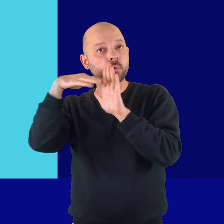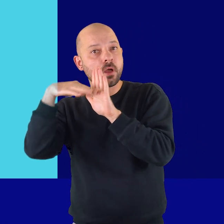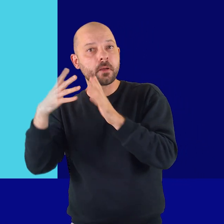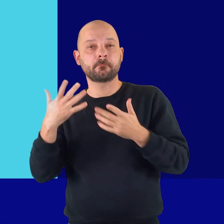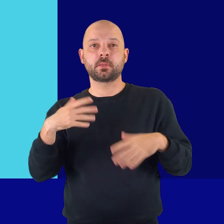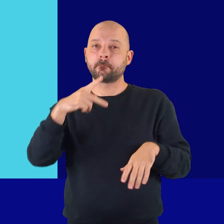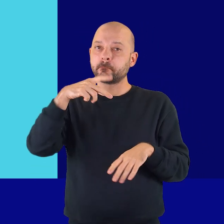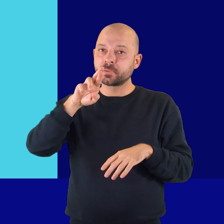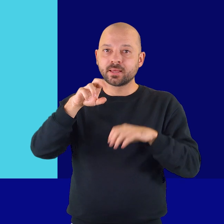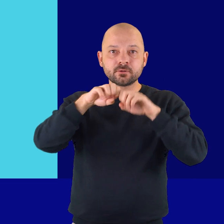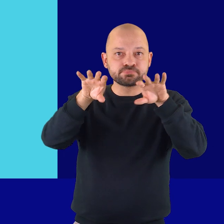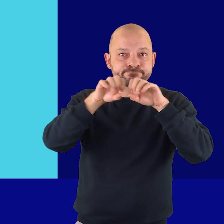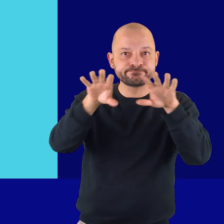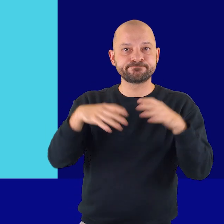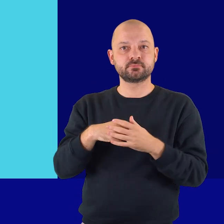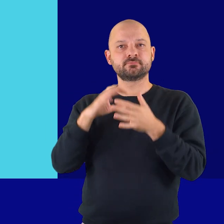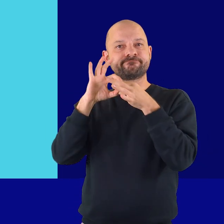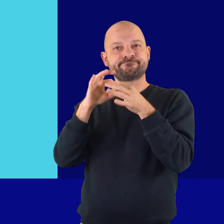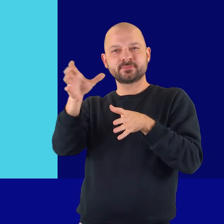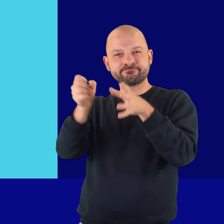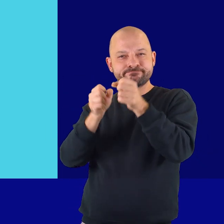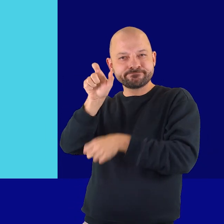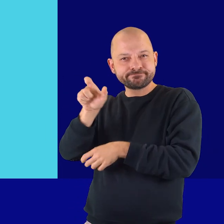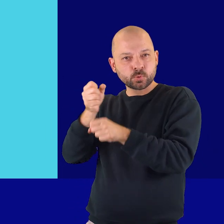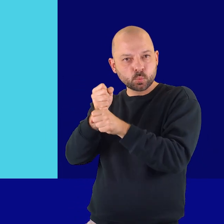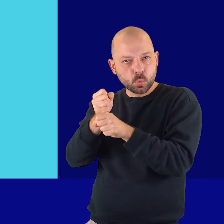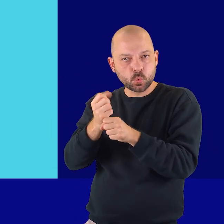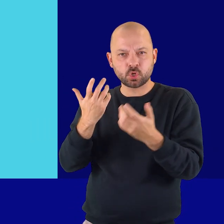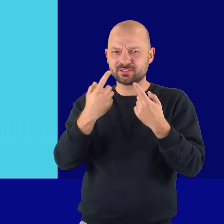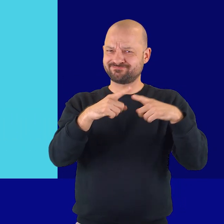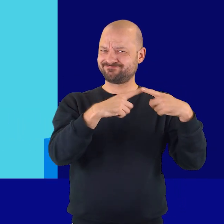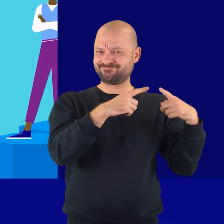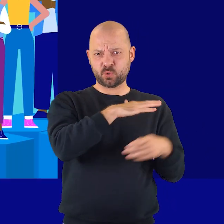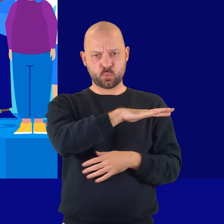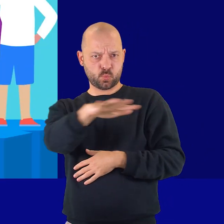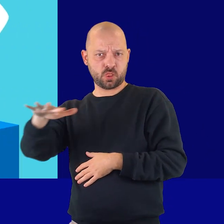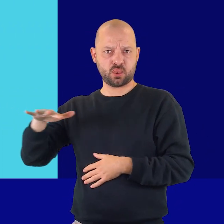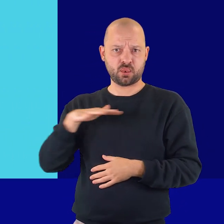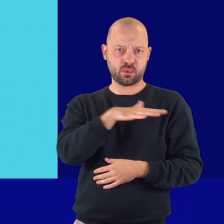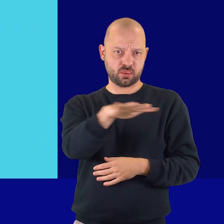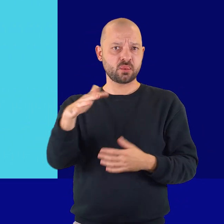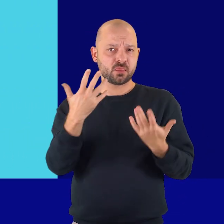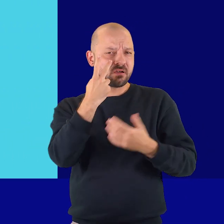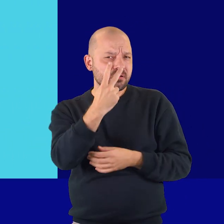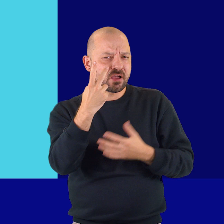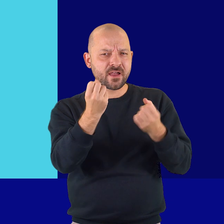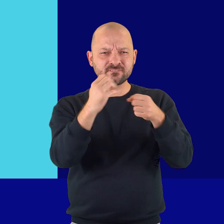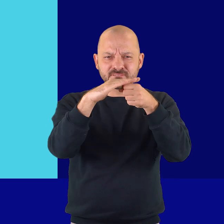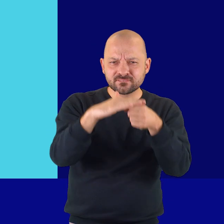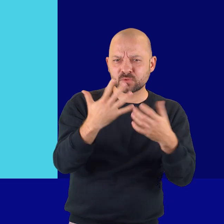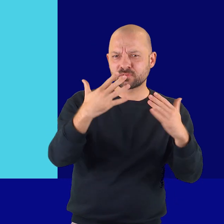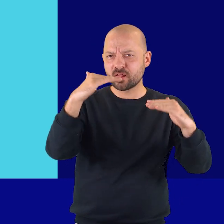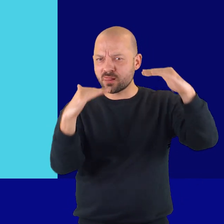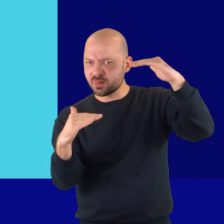planning, public relations and personnel matters and concerns various dimensions or structural